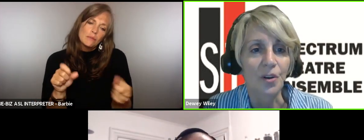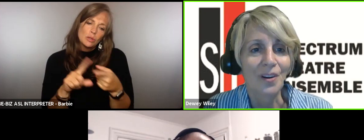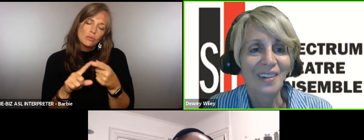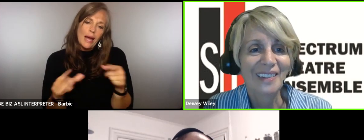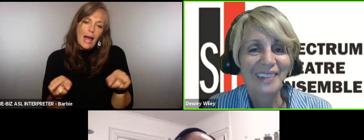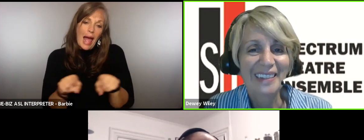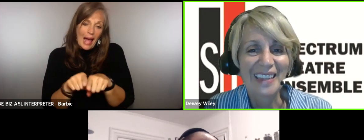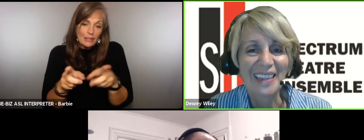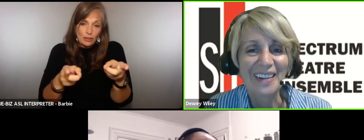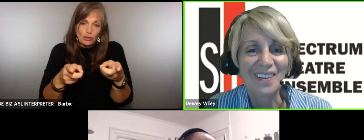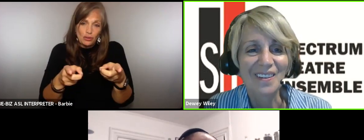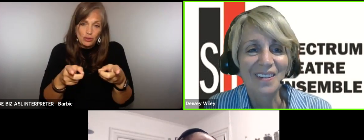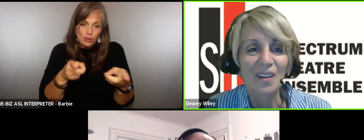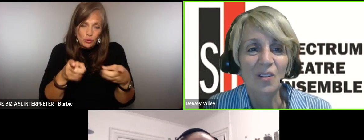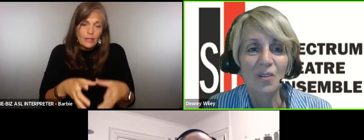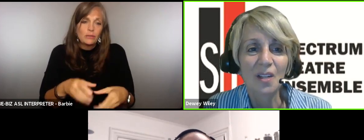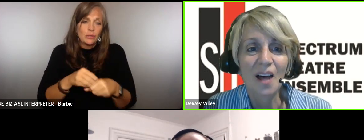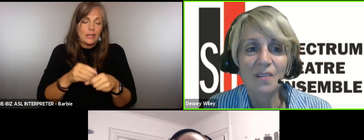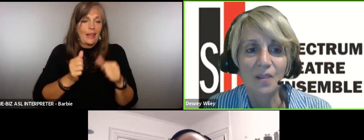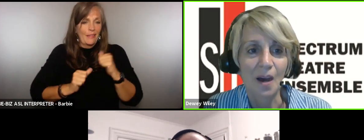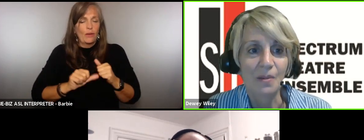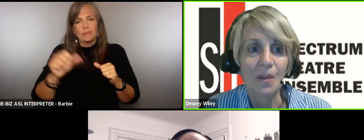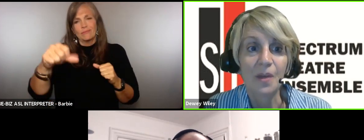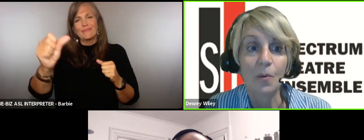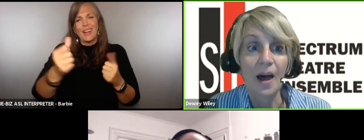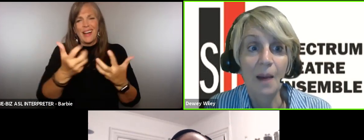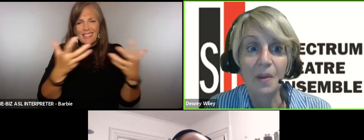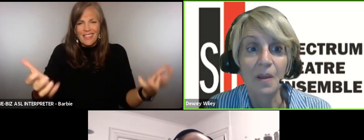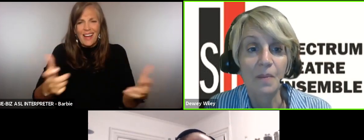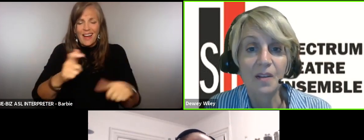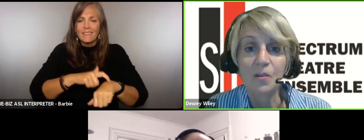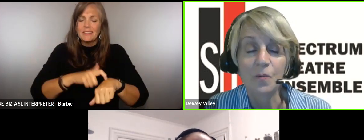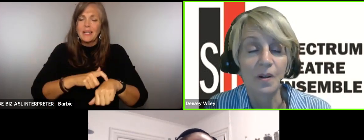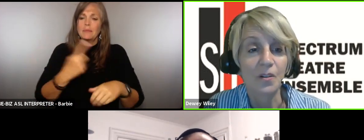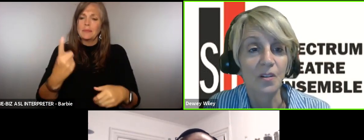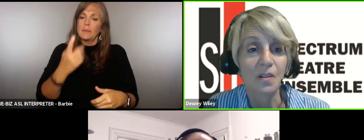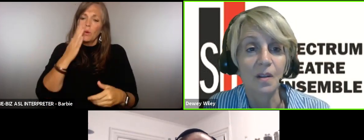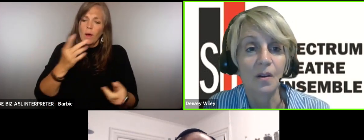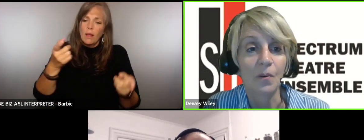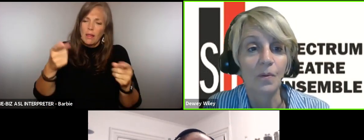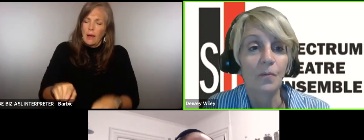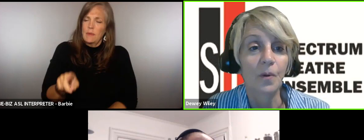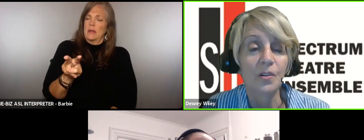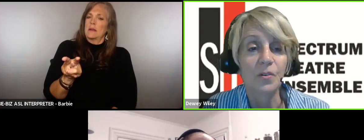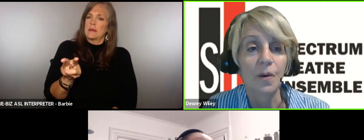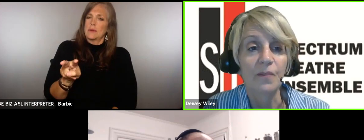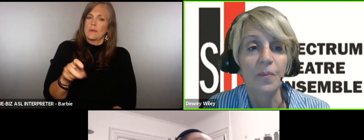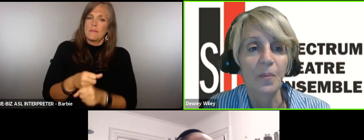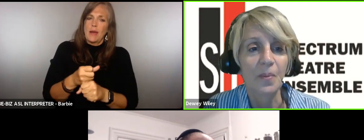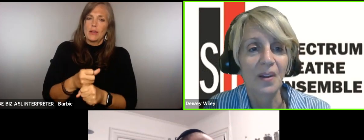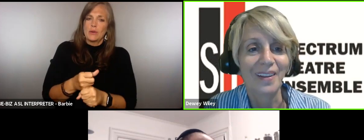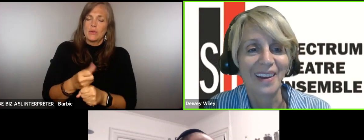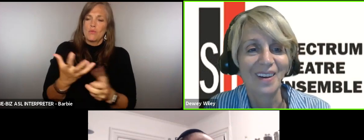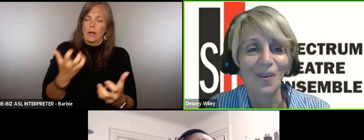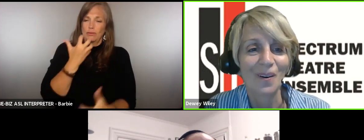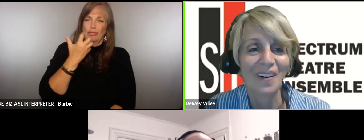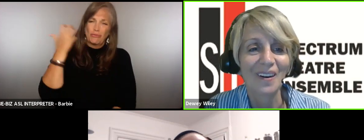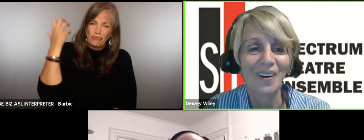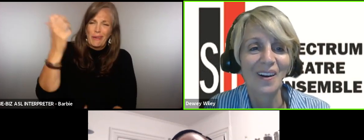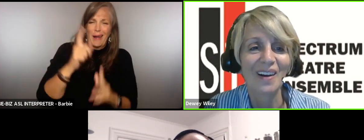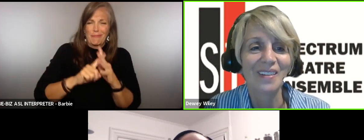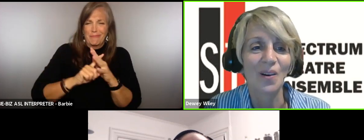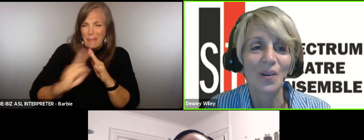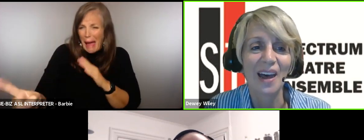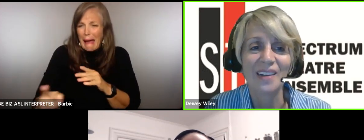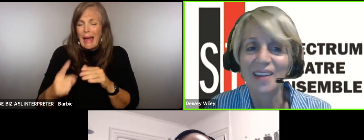a director in theater there's lots of times something will happen that makes you want to just you know run screaming from the building or